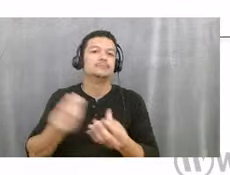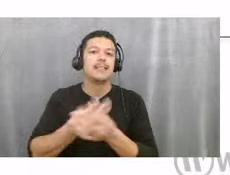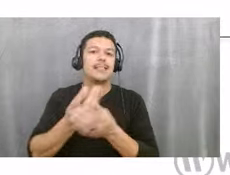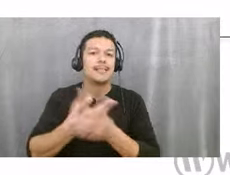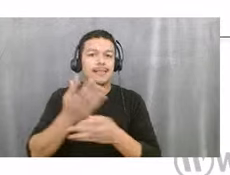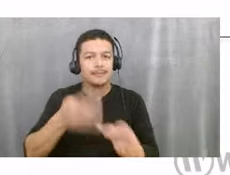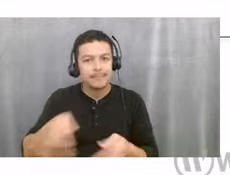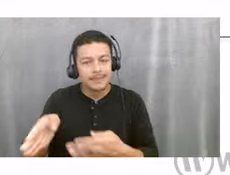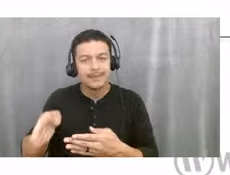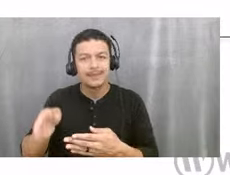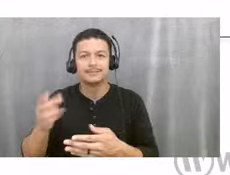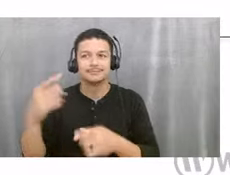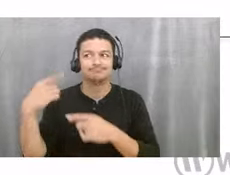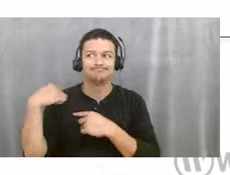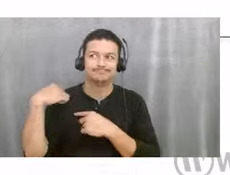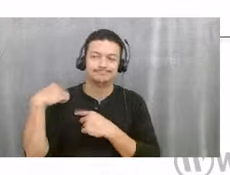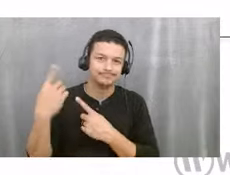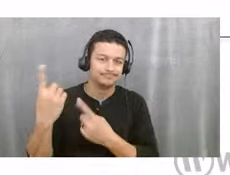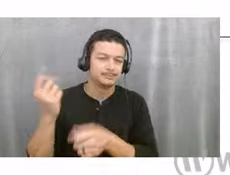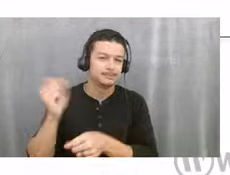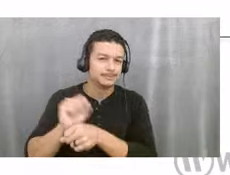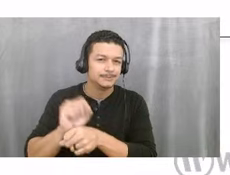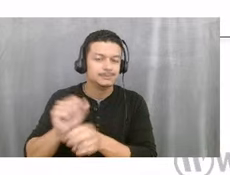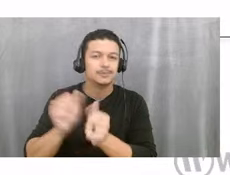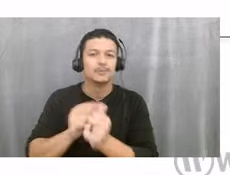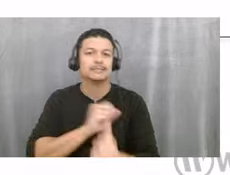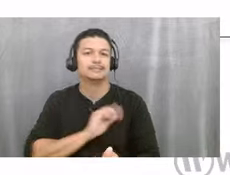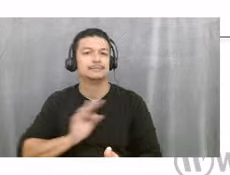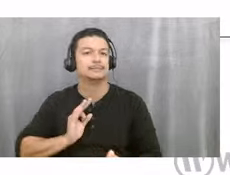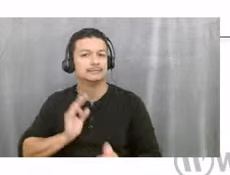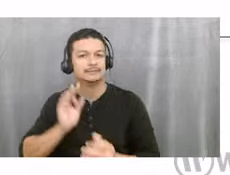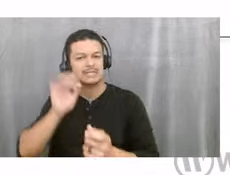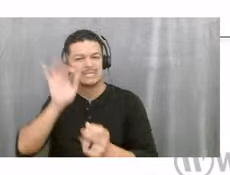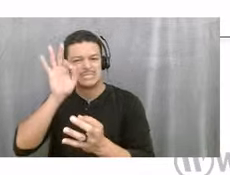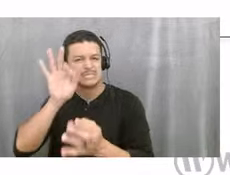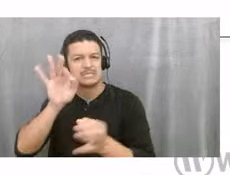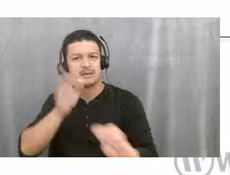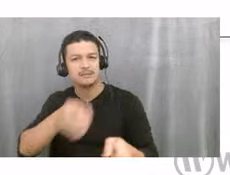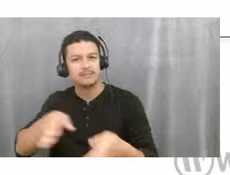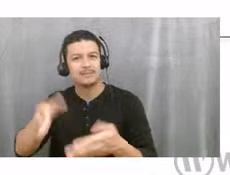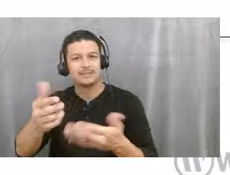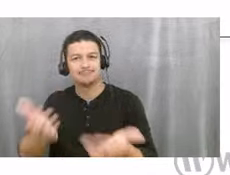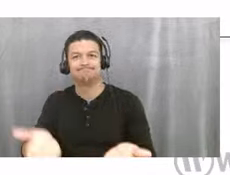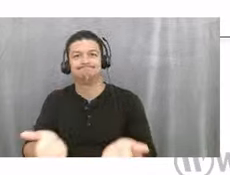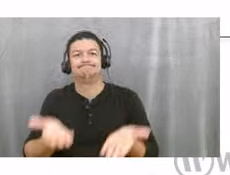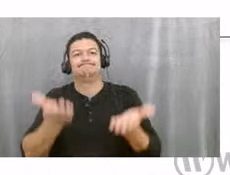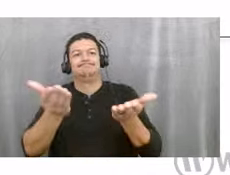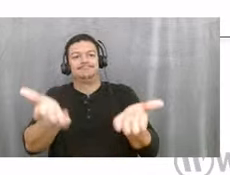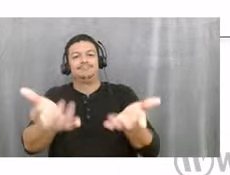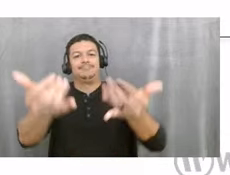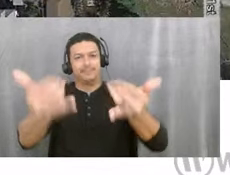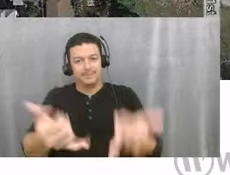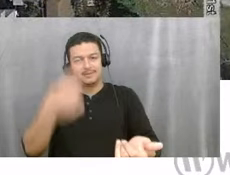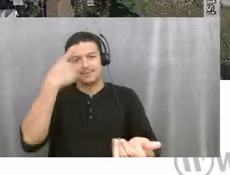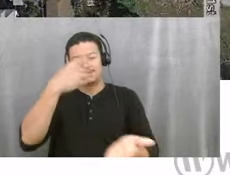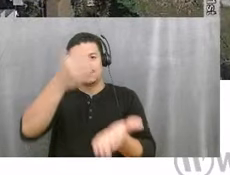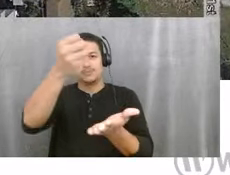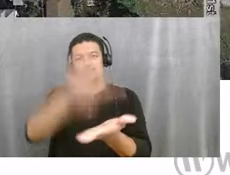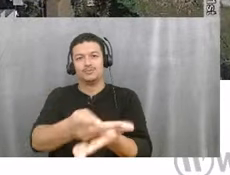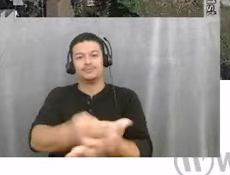been working diligently with your city staff to perfect those plans and bring it forward to you tonight for the approval of the rezoning and site plan.